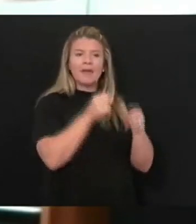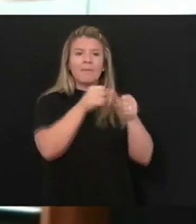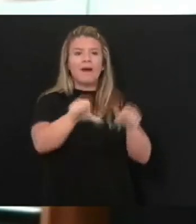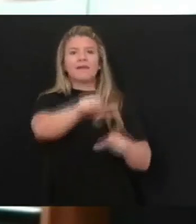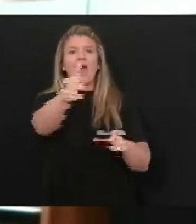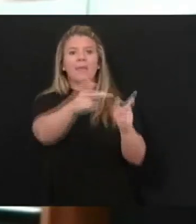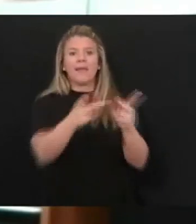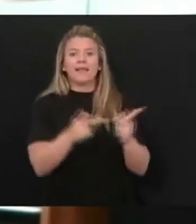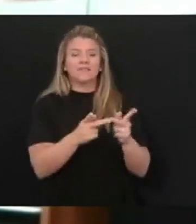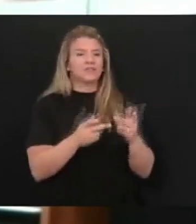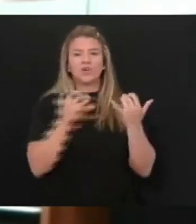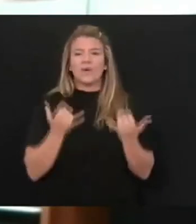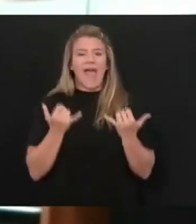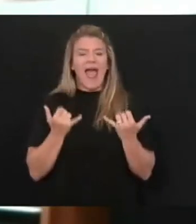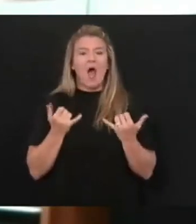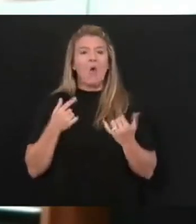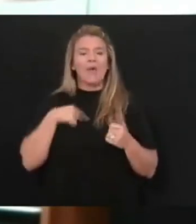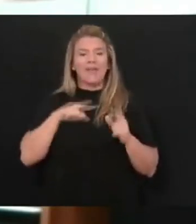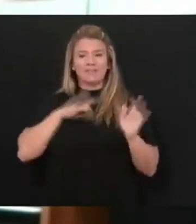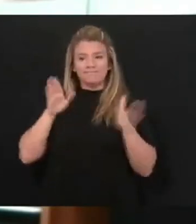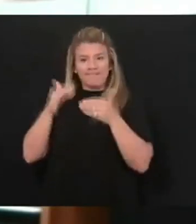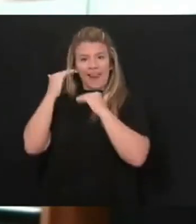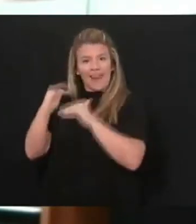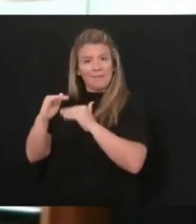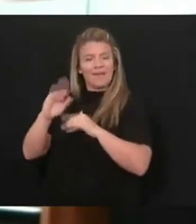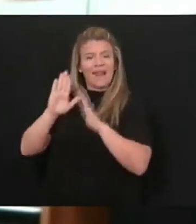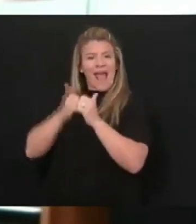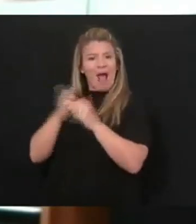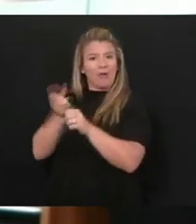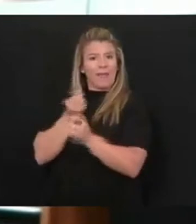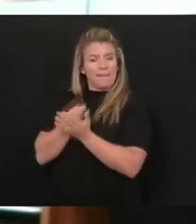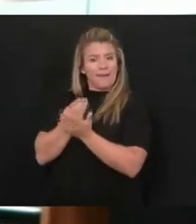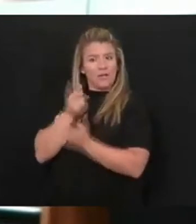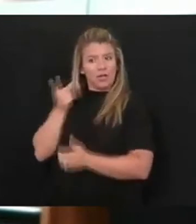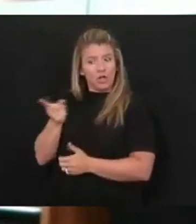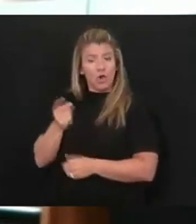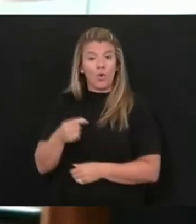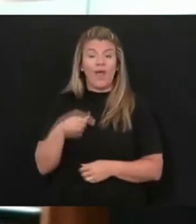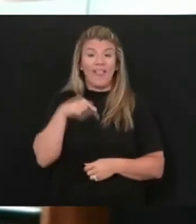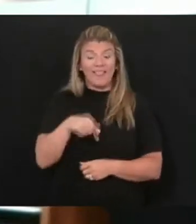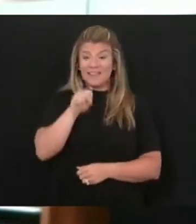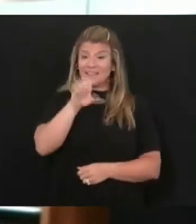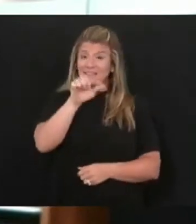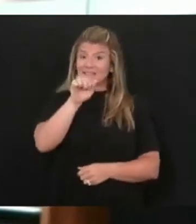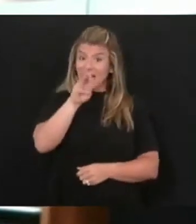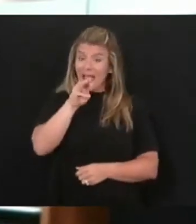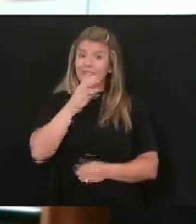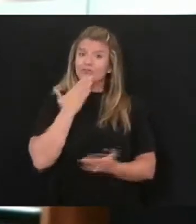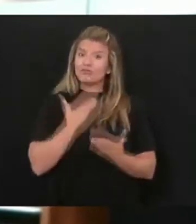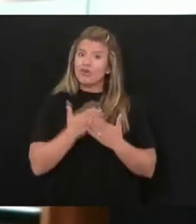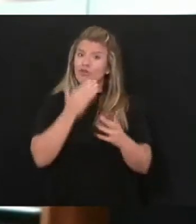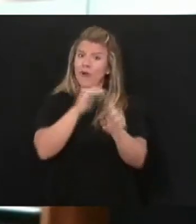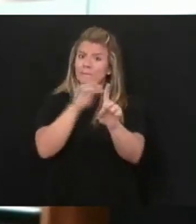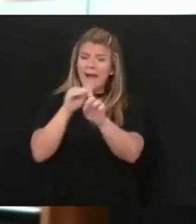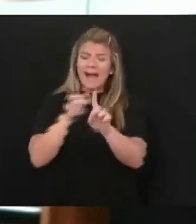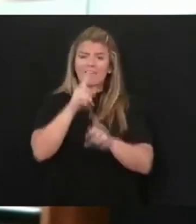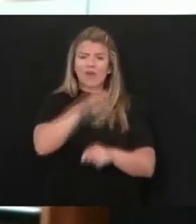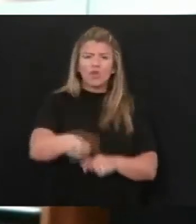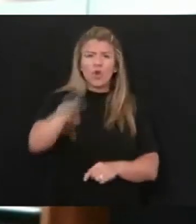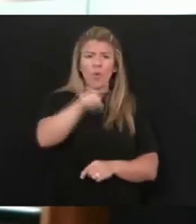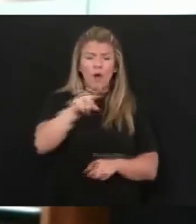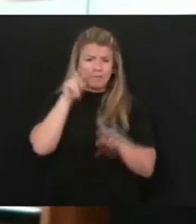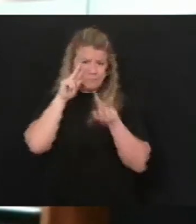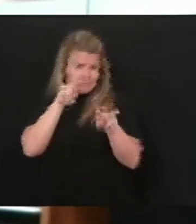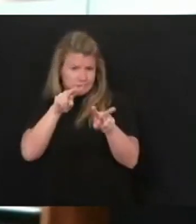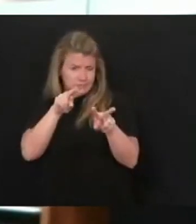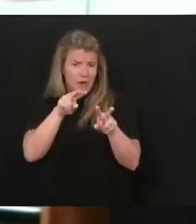permitted to sign up for direct deposit. This scam is a good reminder for all West Virginians to keep a close eye and